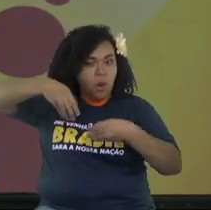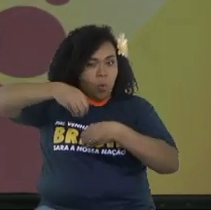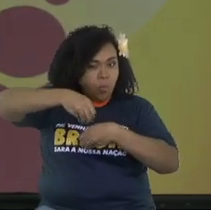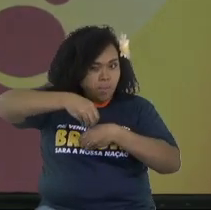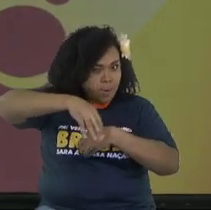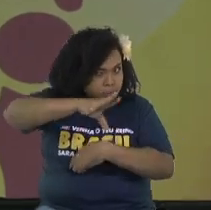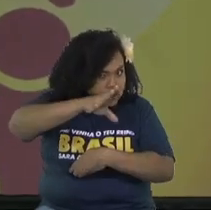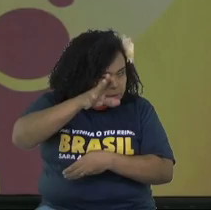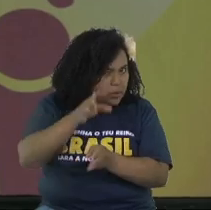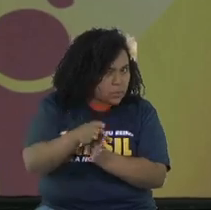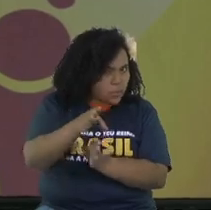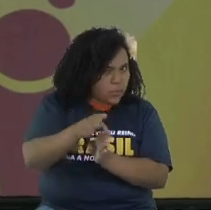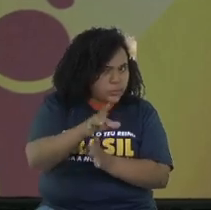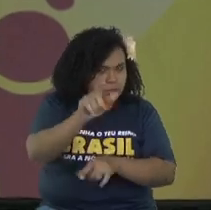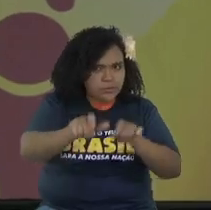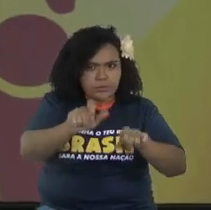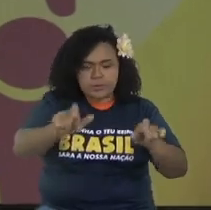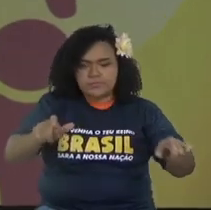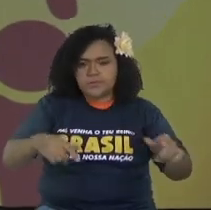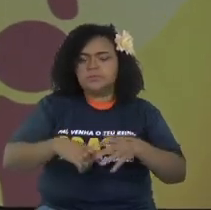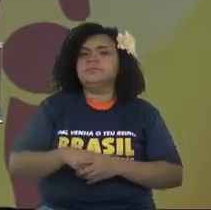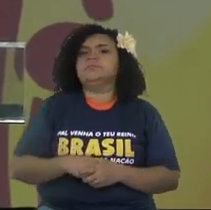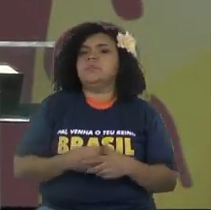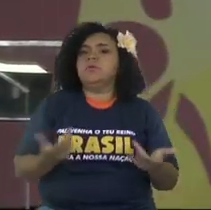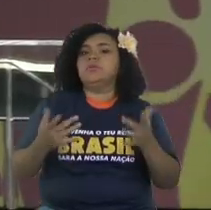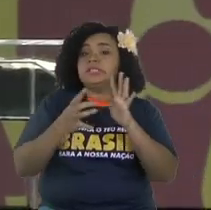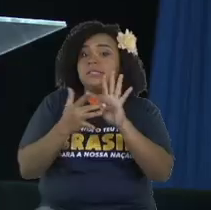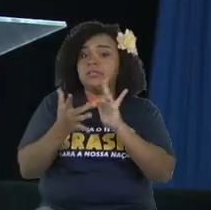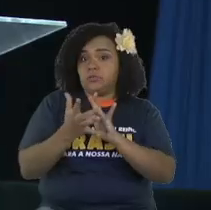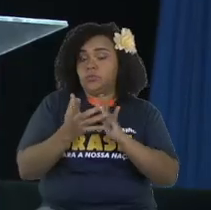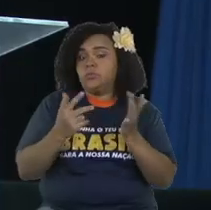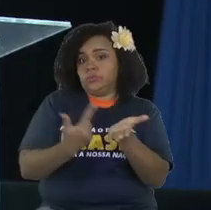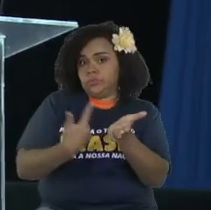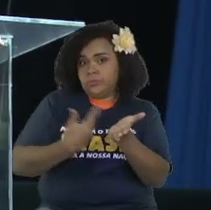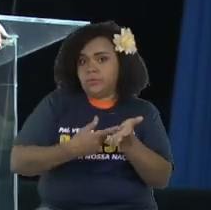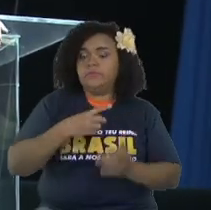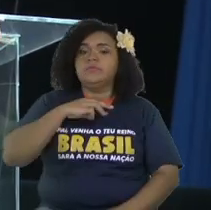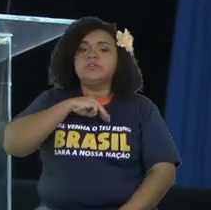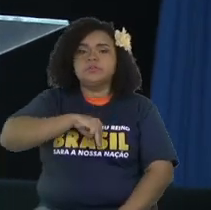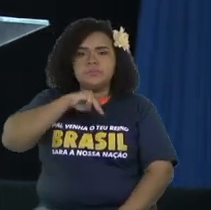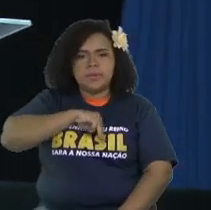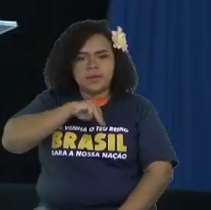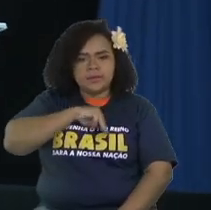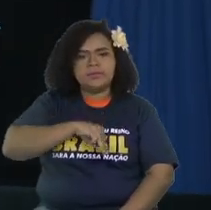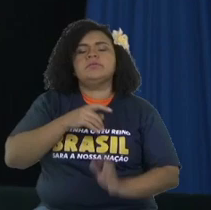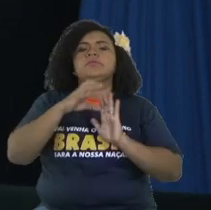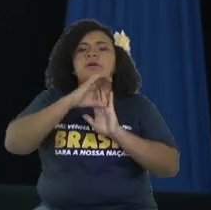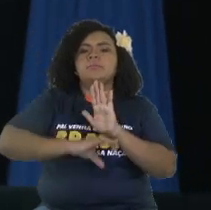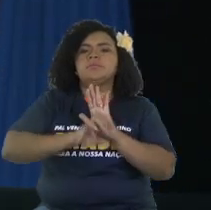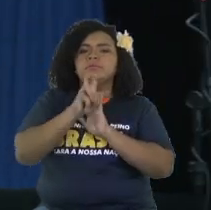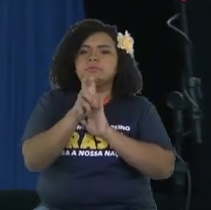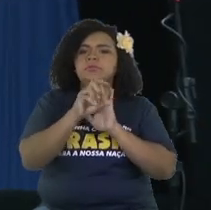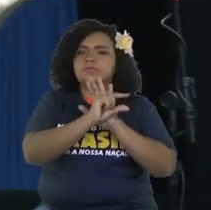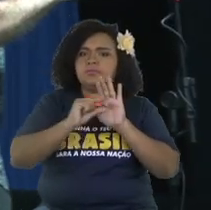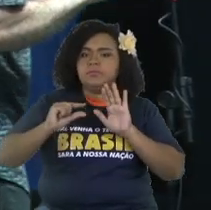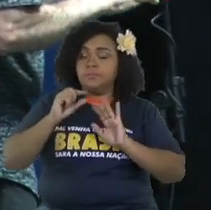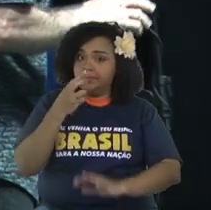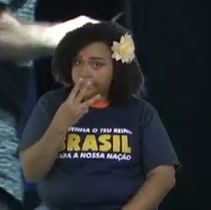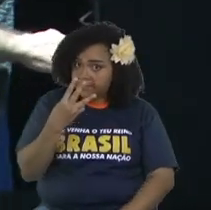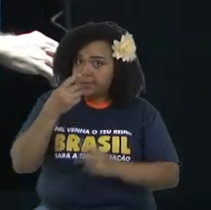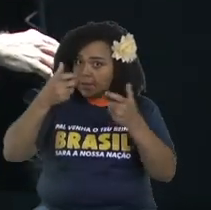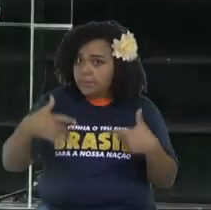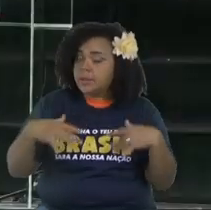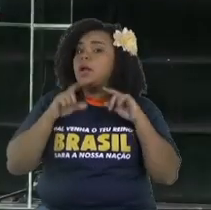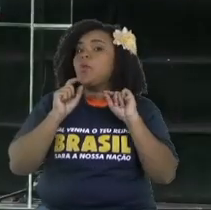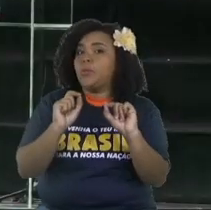call your attention about something, because Jesus in the book of Matthew chapter 5, 13, Matthew 5,